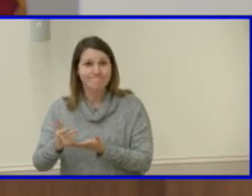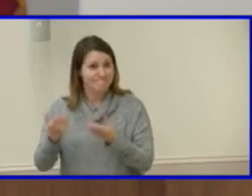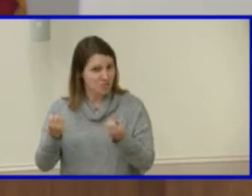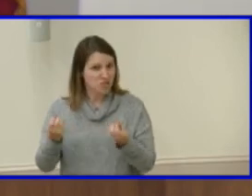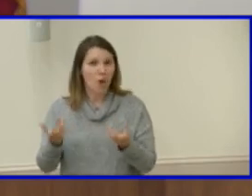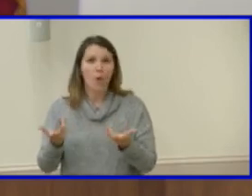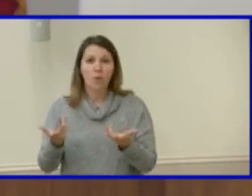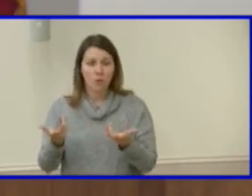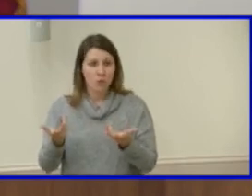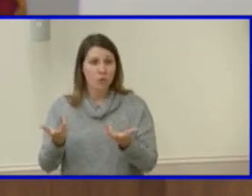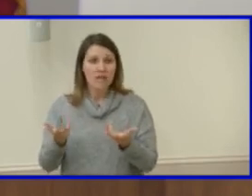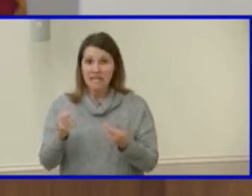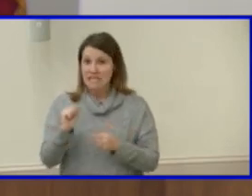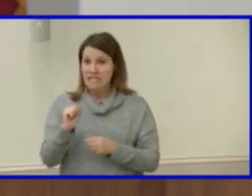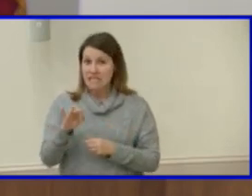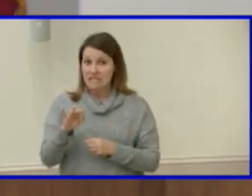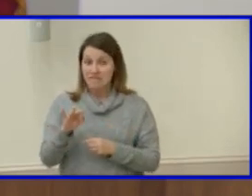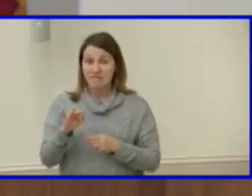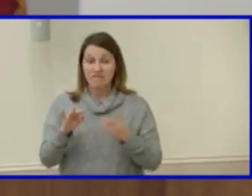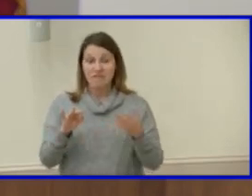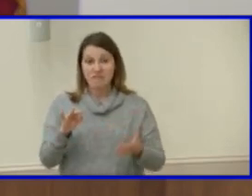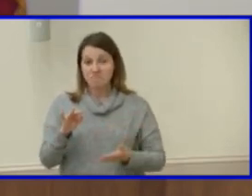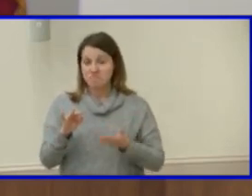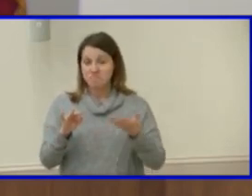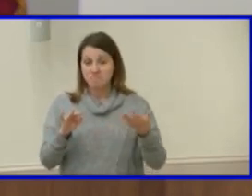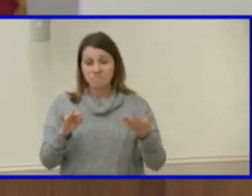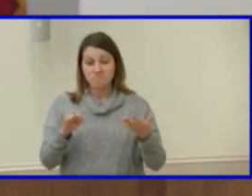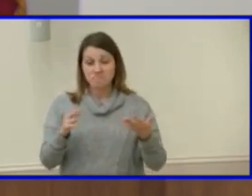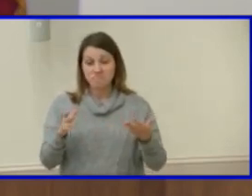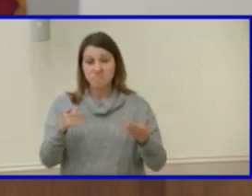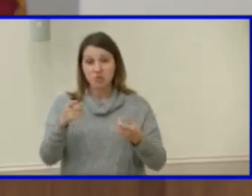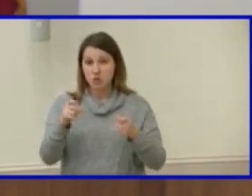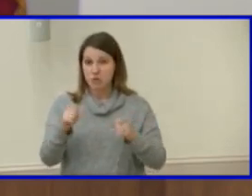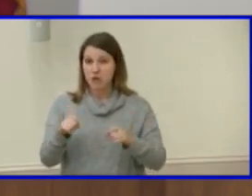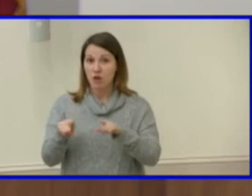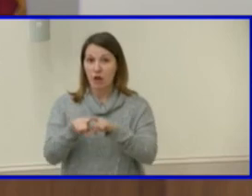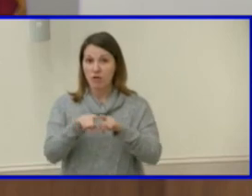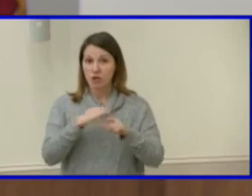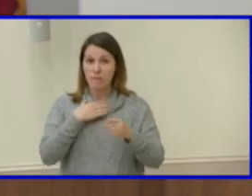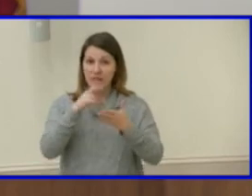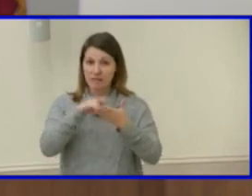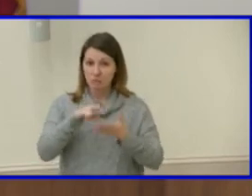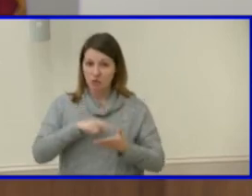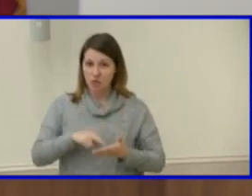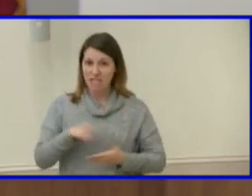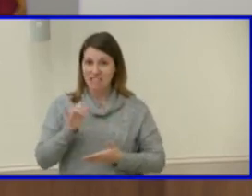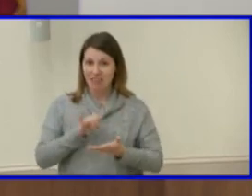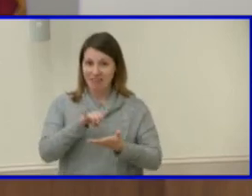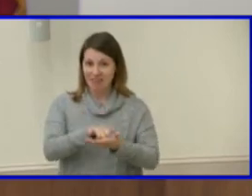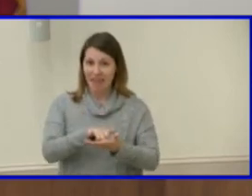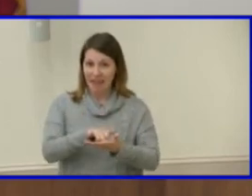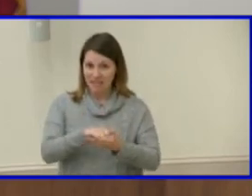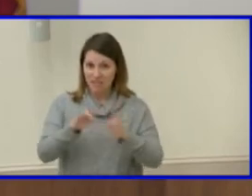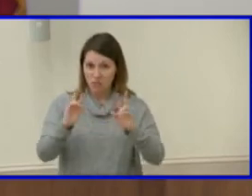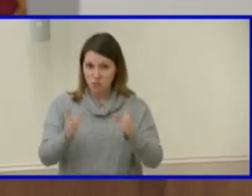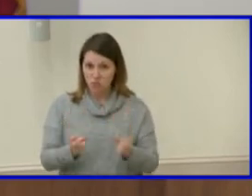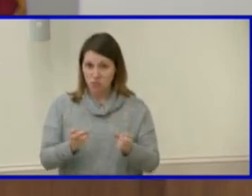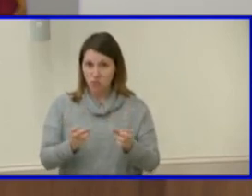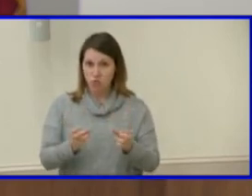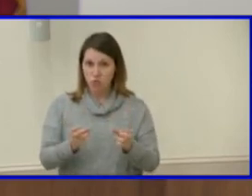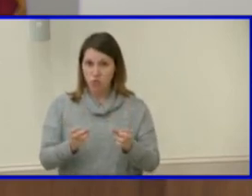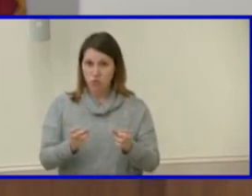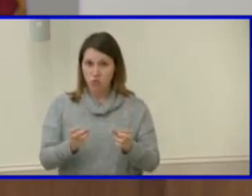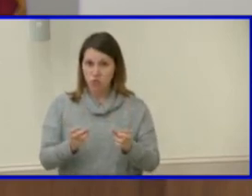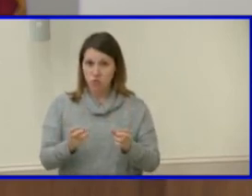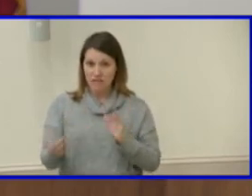if it if at some point um you could also look into that and potentially let me get